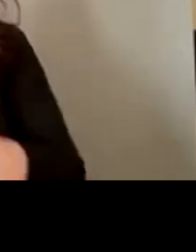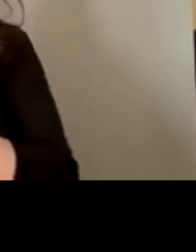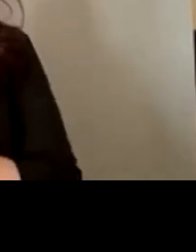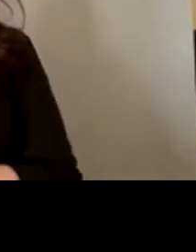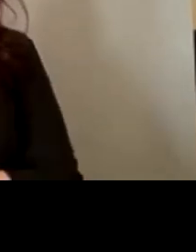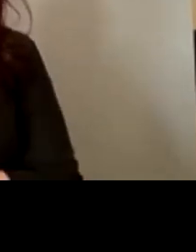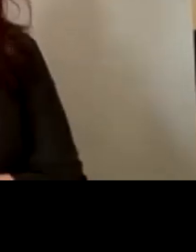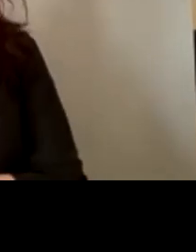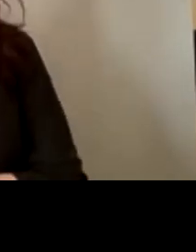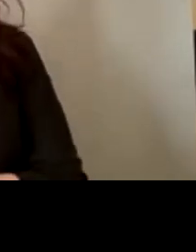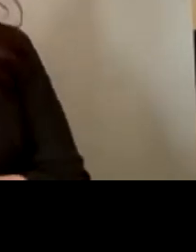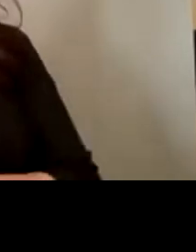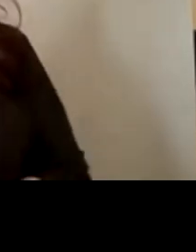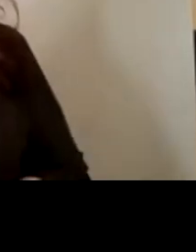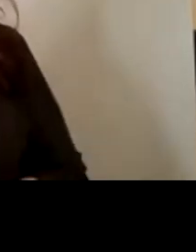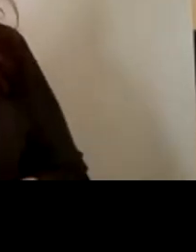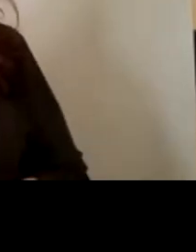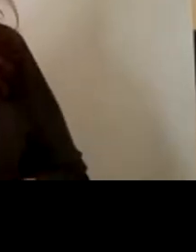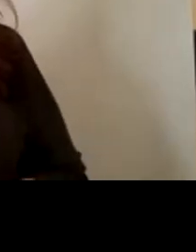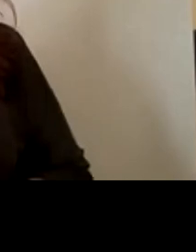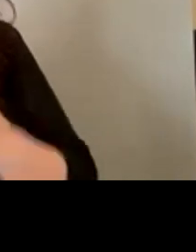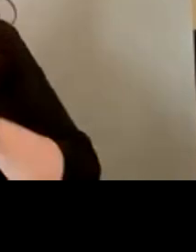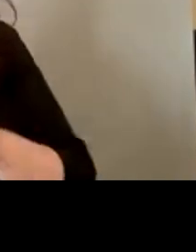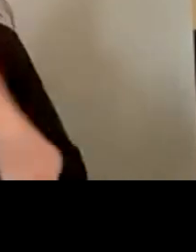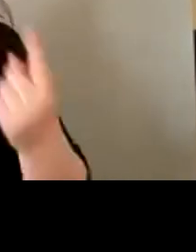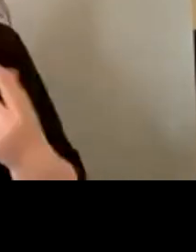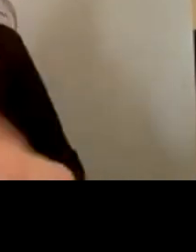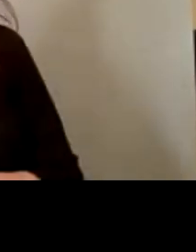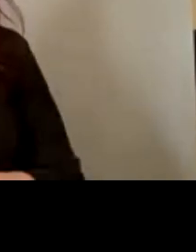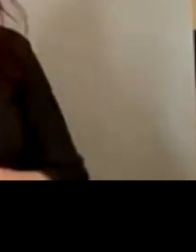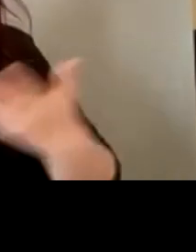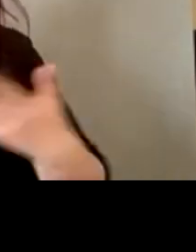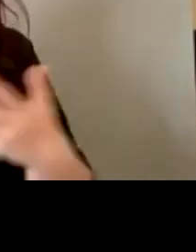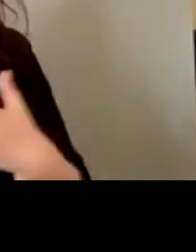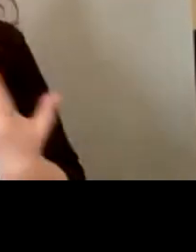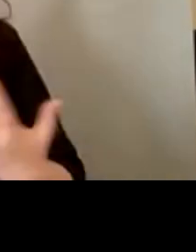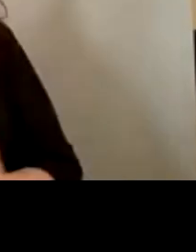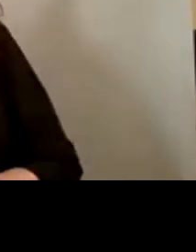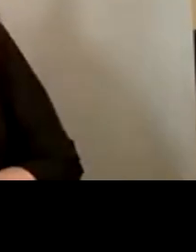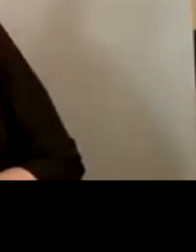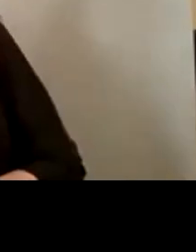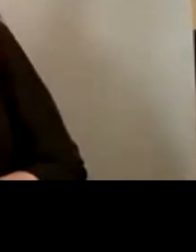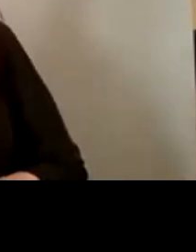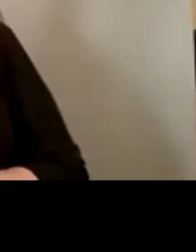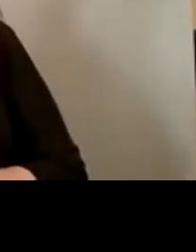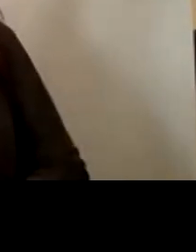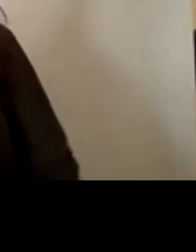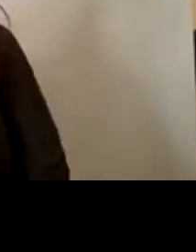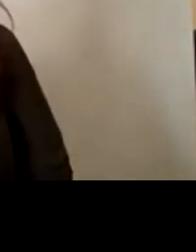cameras on i can see and i might um if you want to either ask it yourself or if you would like to